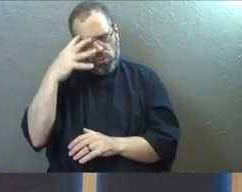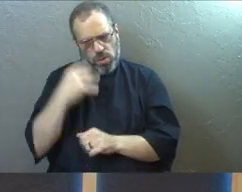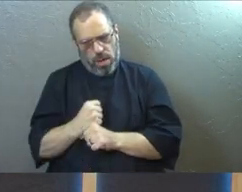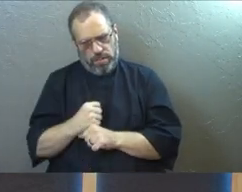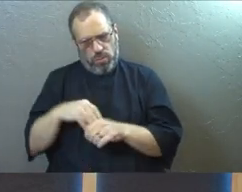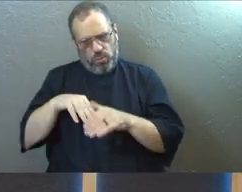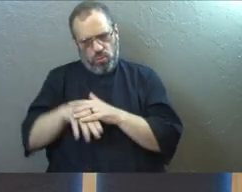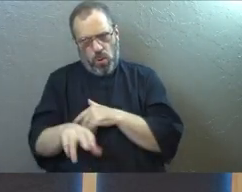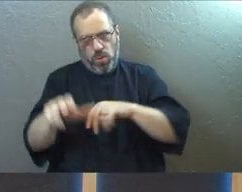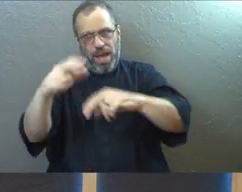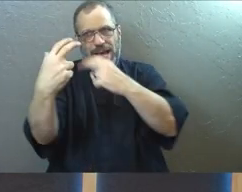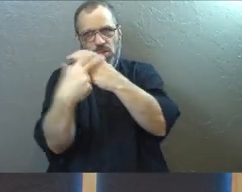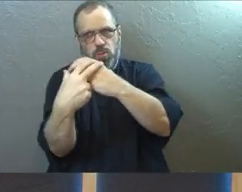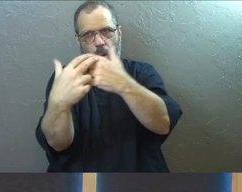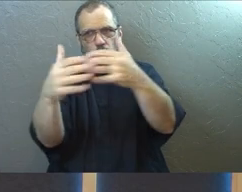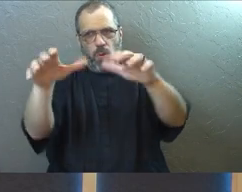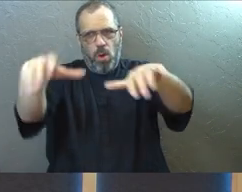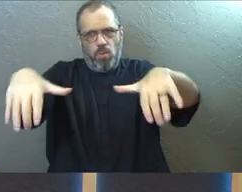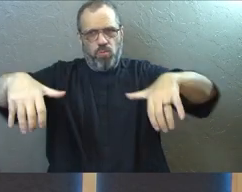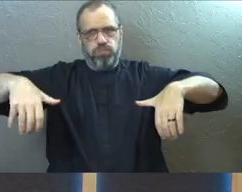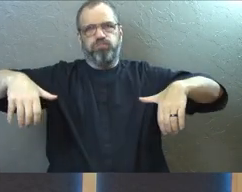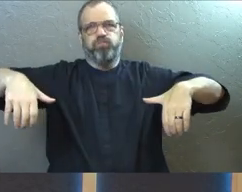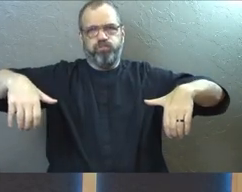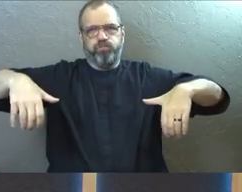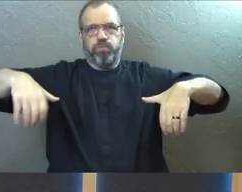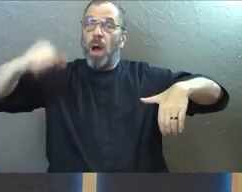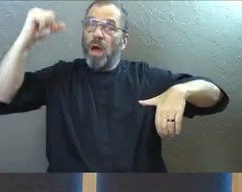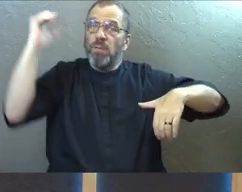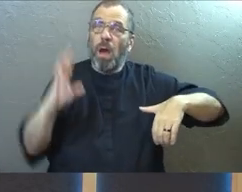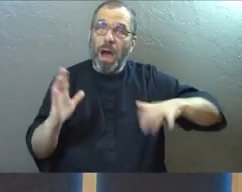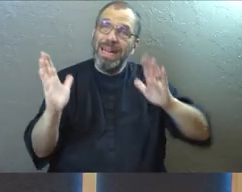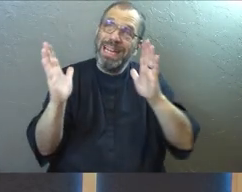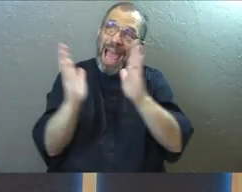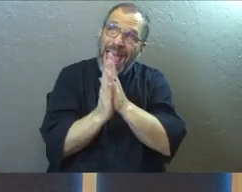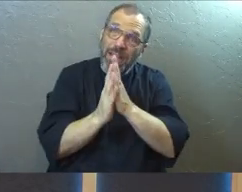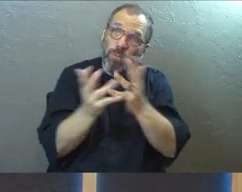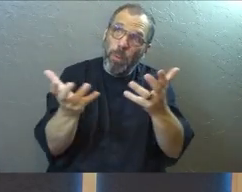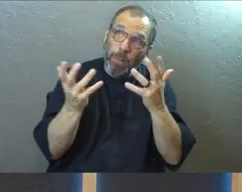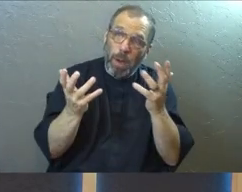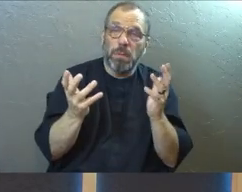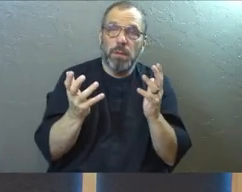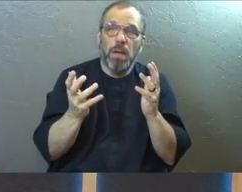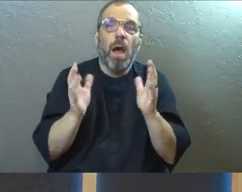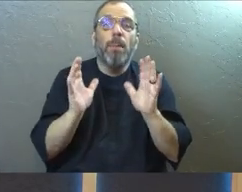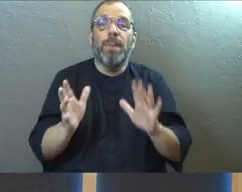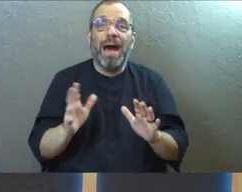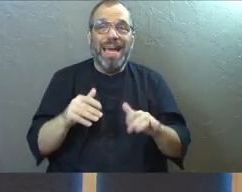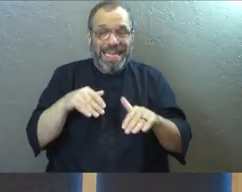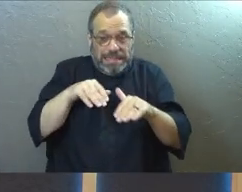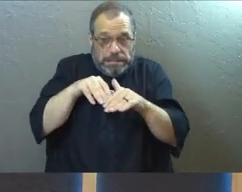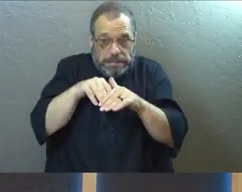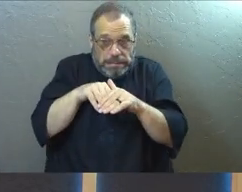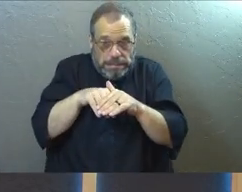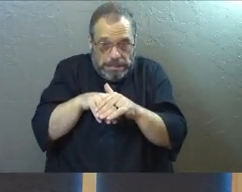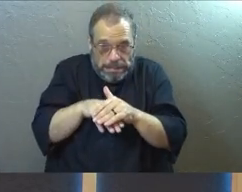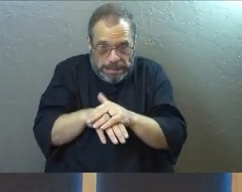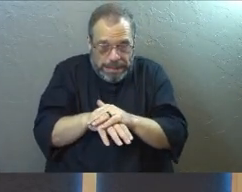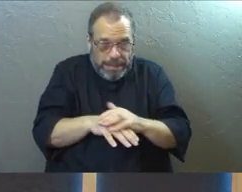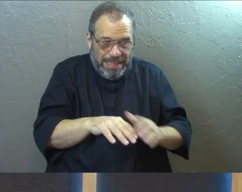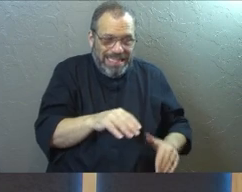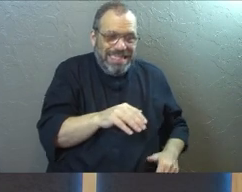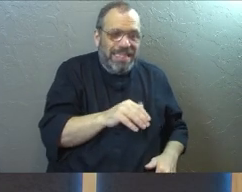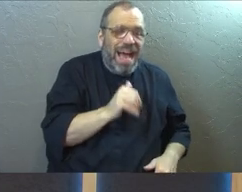walk into the throne room of God and ask for what I want to ask for. But if we're not careful, we let